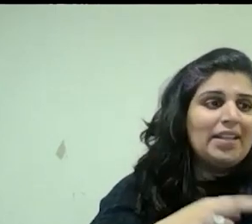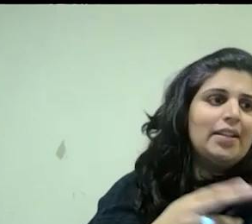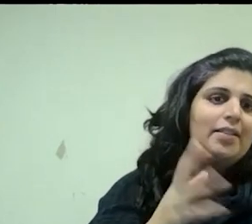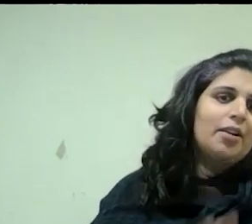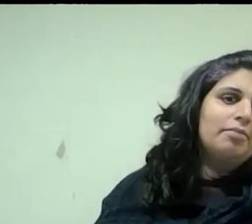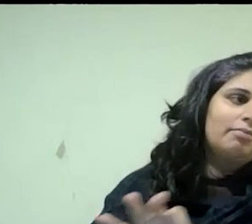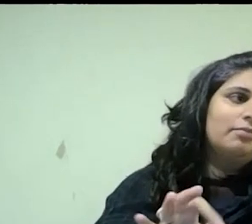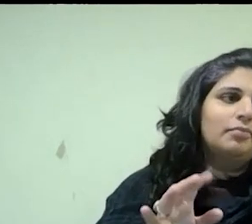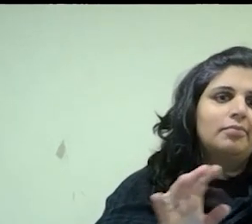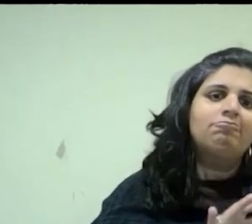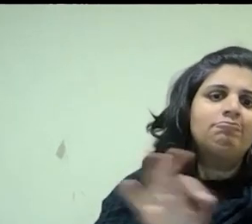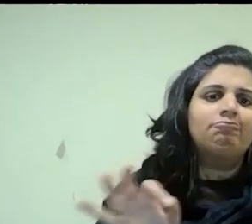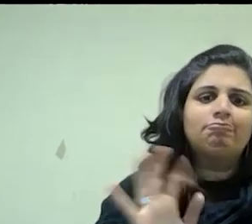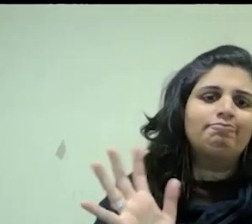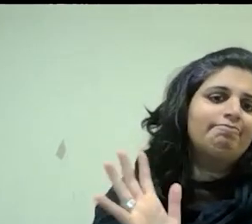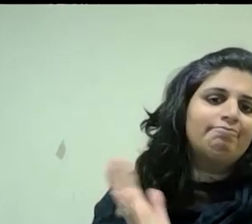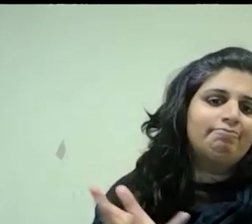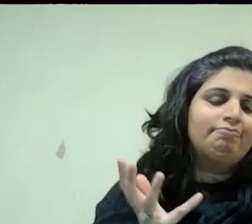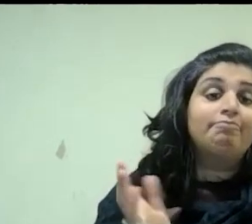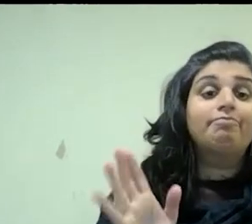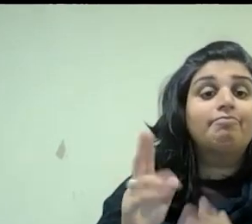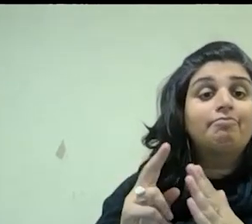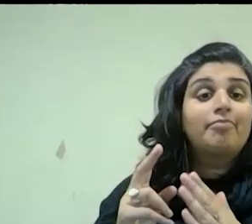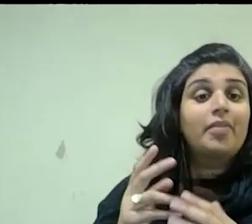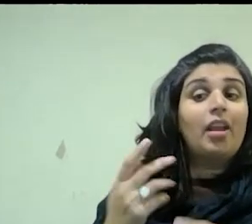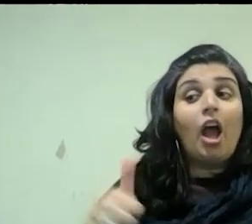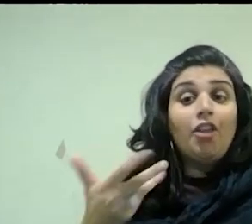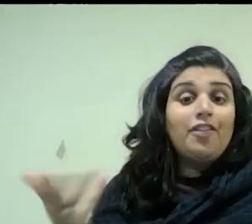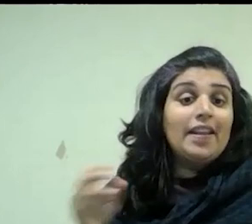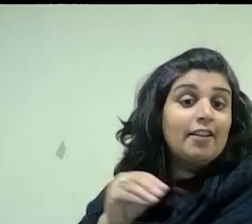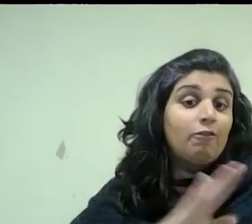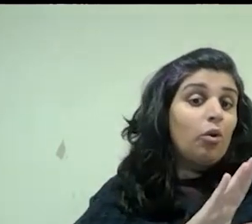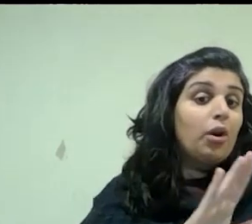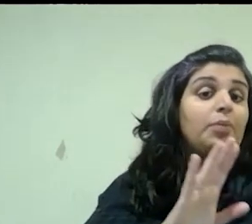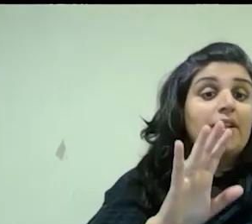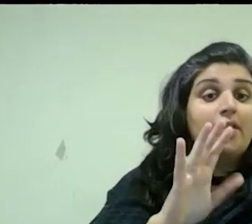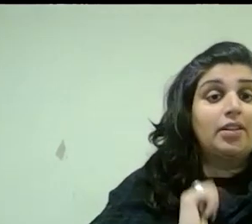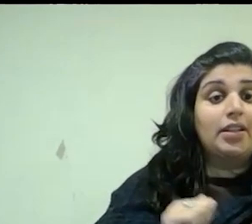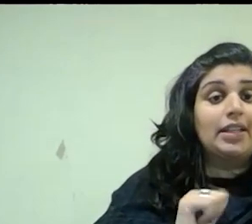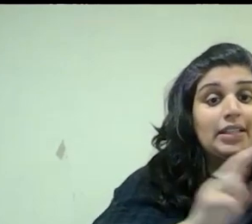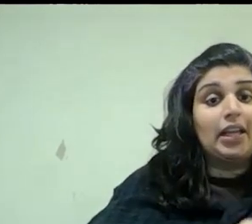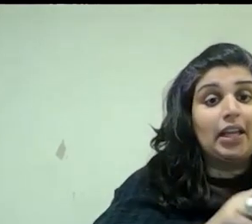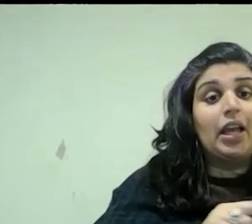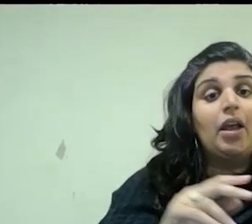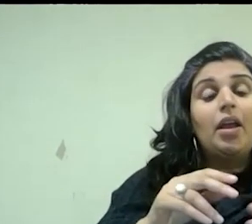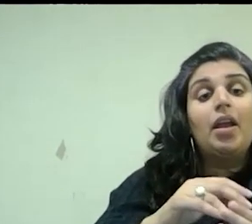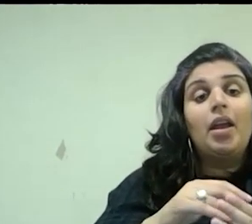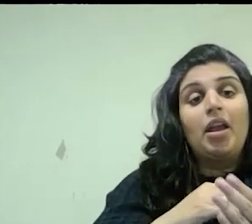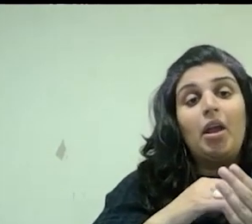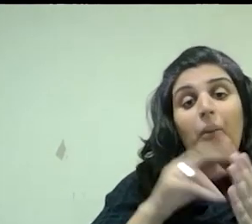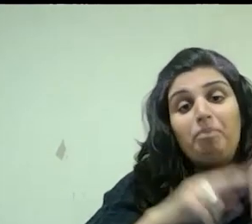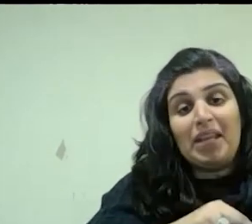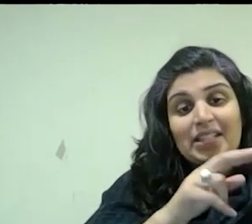informed his painterly practice in terms of his theatre work was his painting in glue because certainly the set